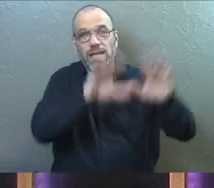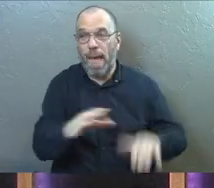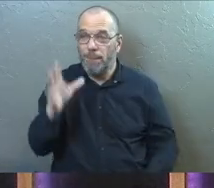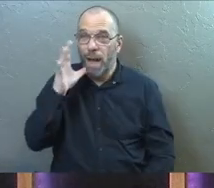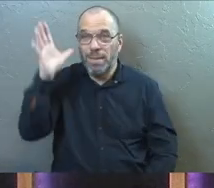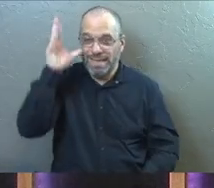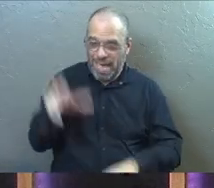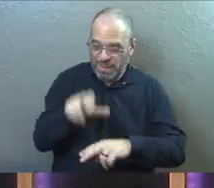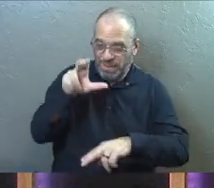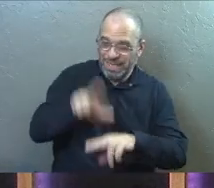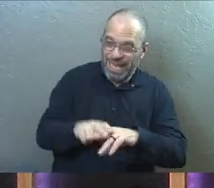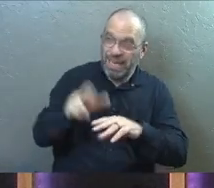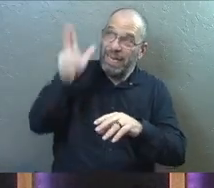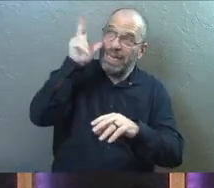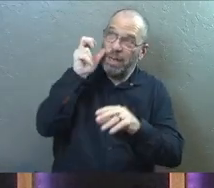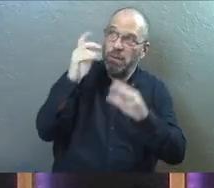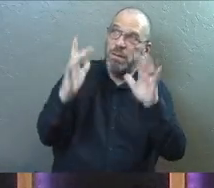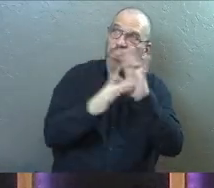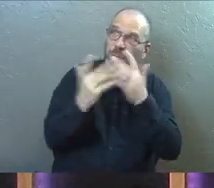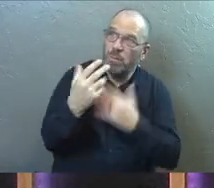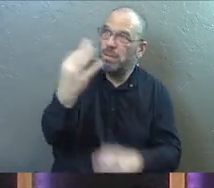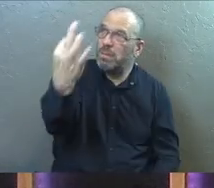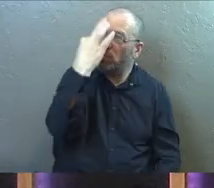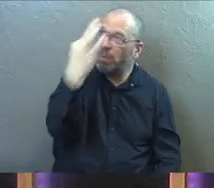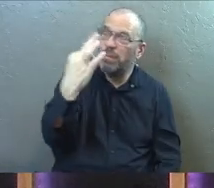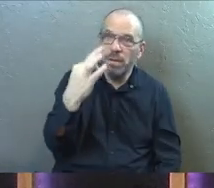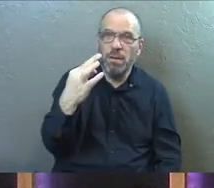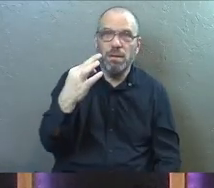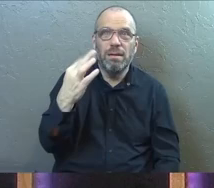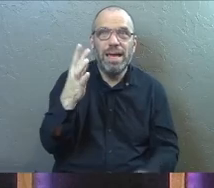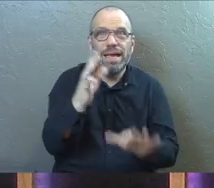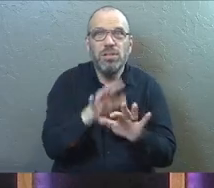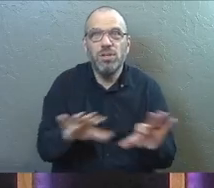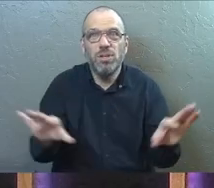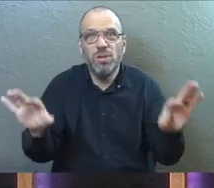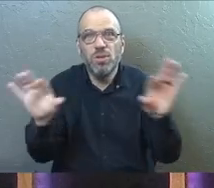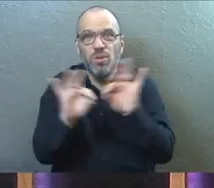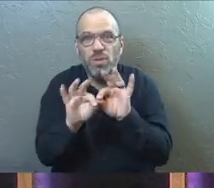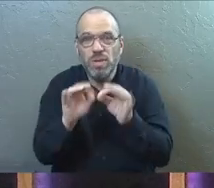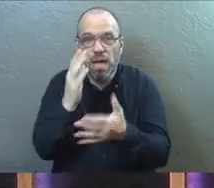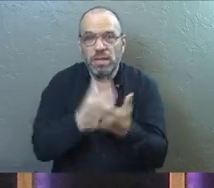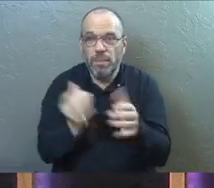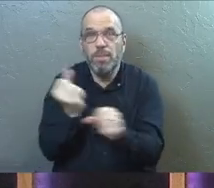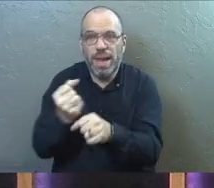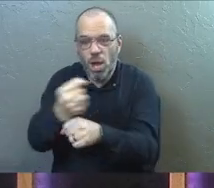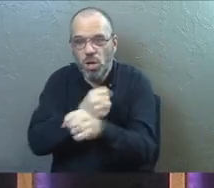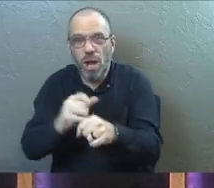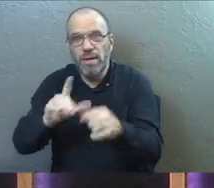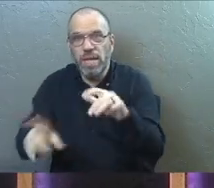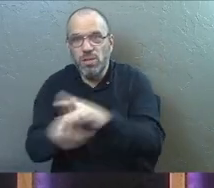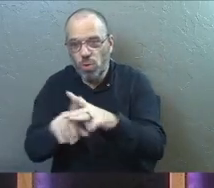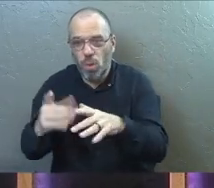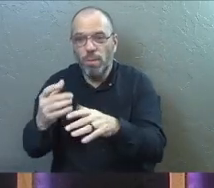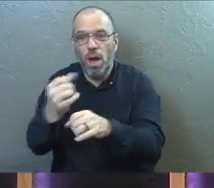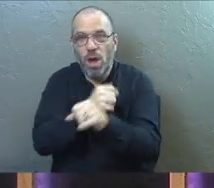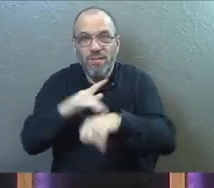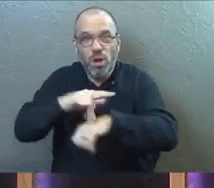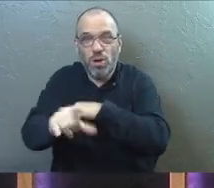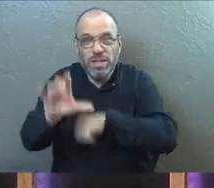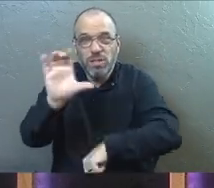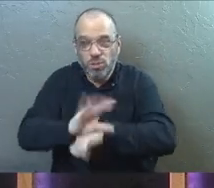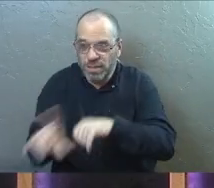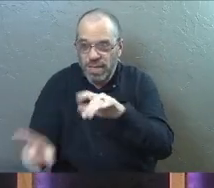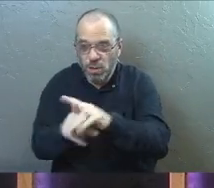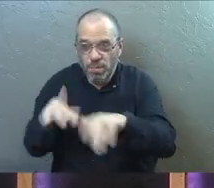mom and dad can be discipled and hear the word of God. It's huge, guys. Somebody's brewing coffee for you. They're coming early and they're brewing coffee for you